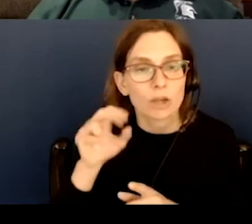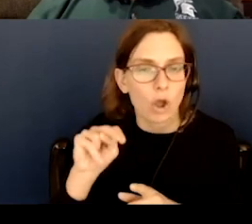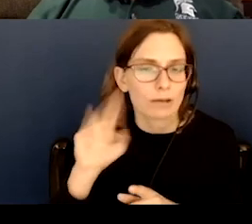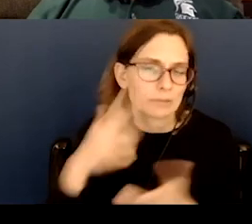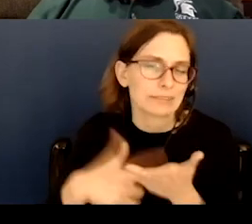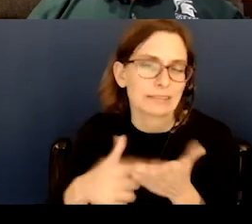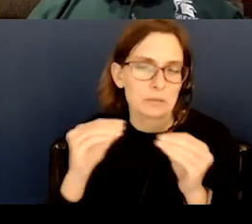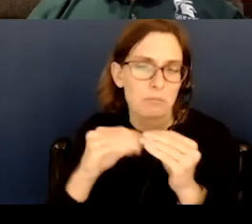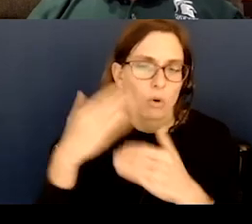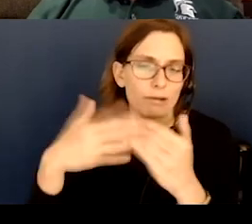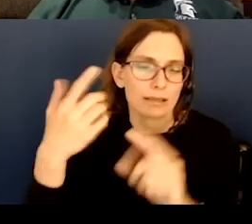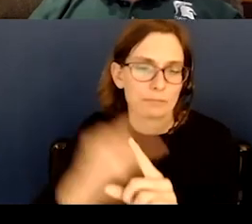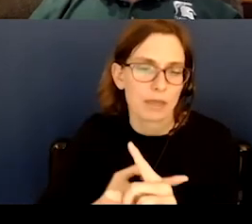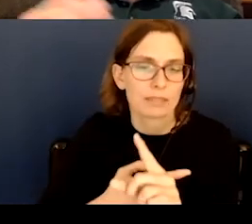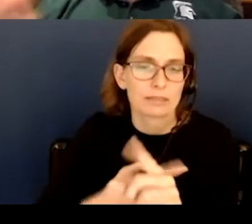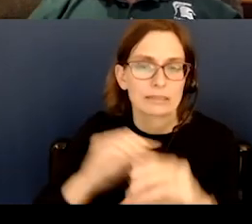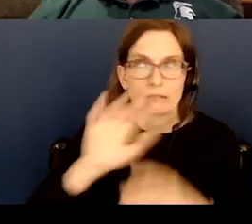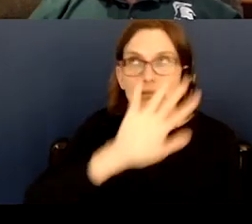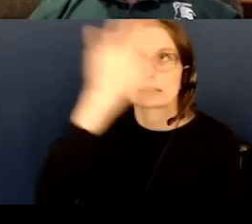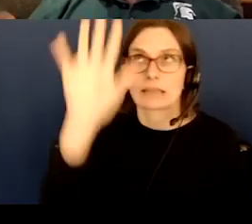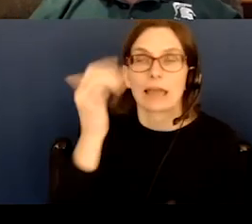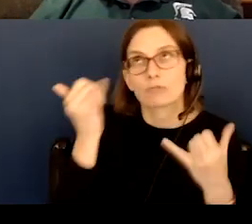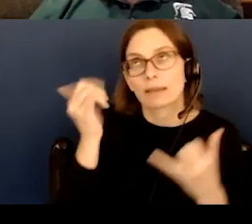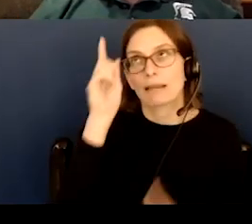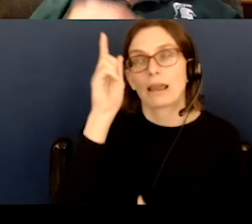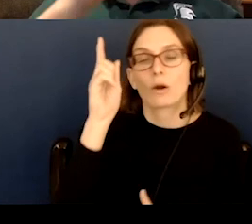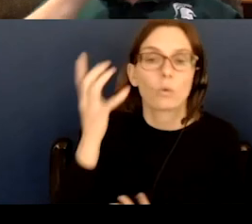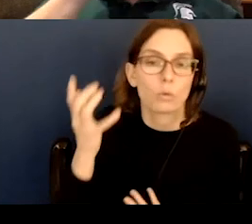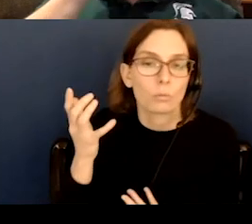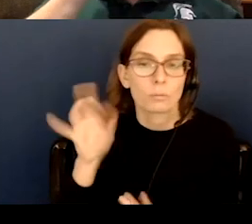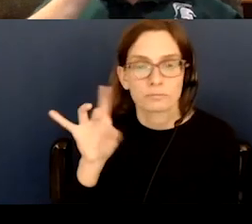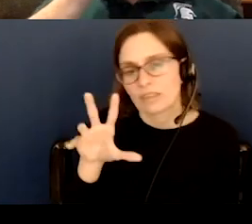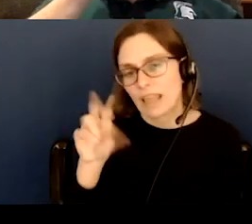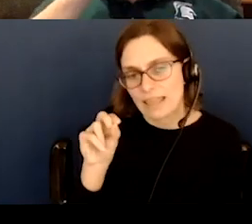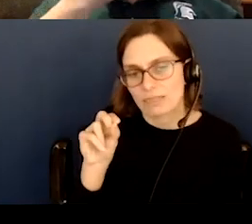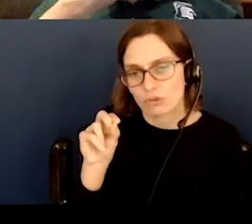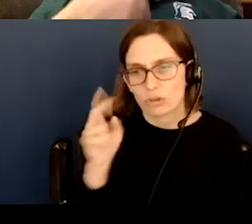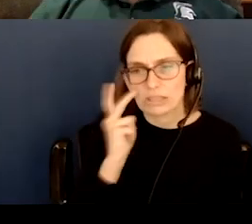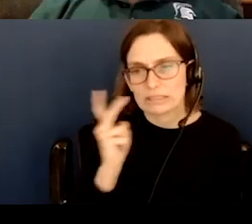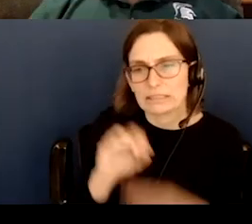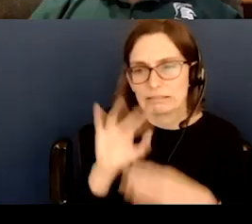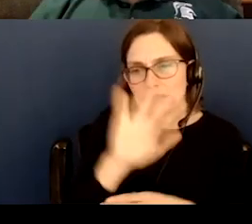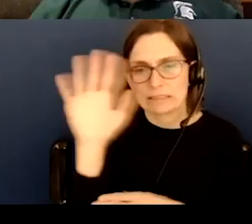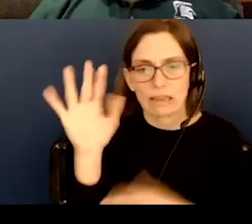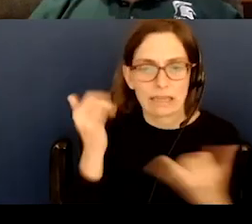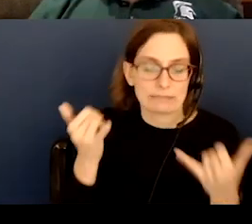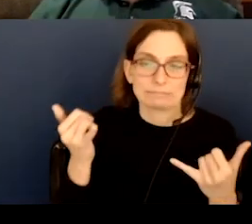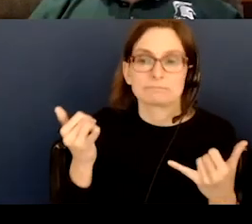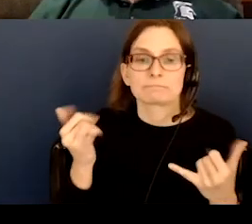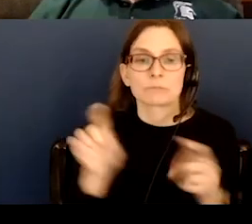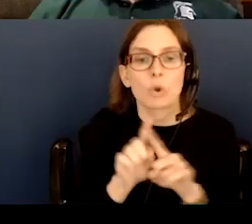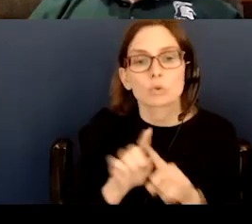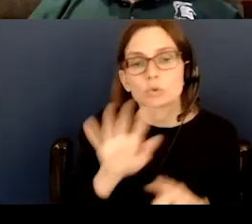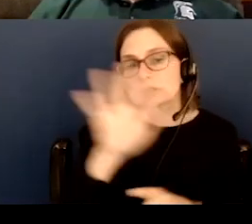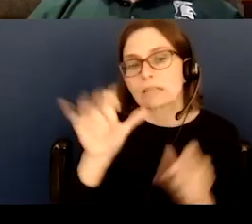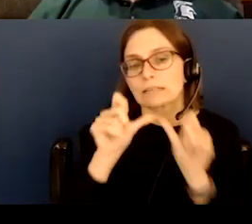time, is in the sky right now at 830. It's in the sky. And it will also be in the sky for